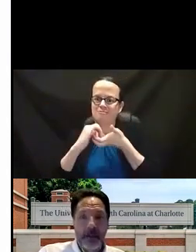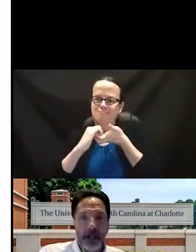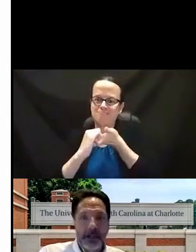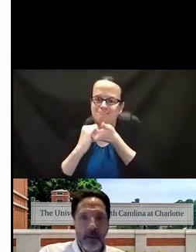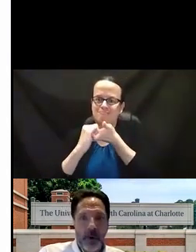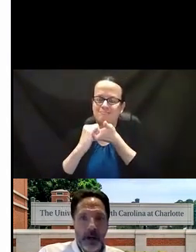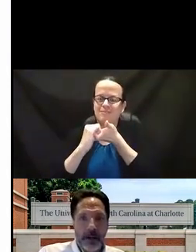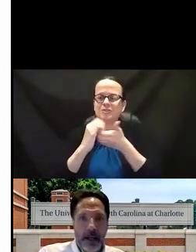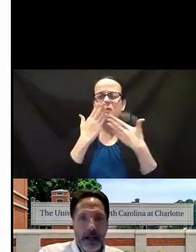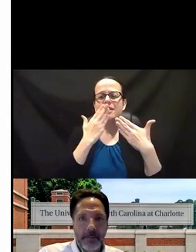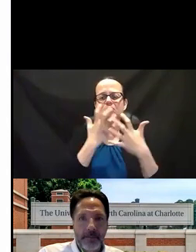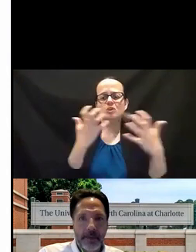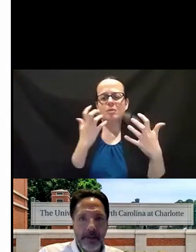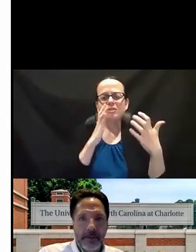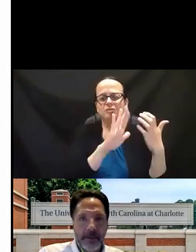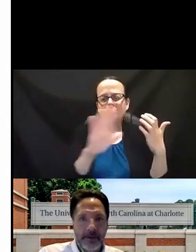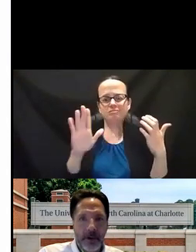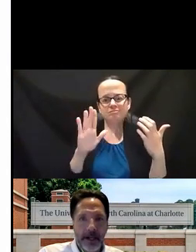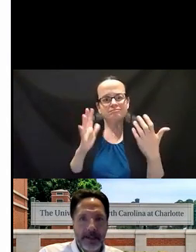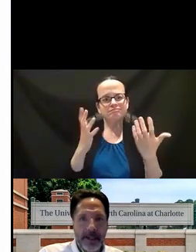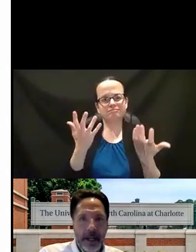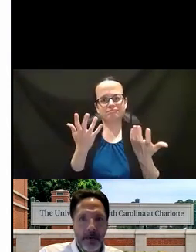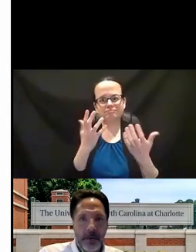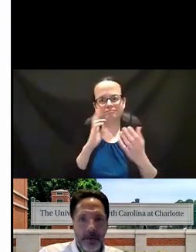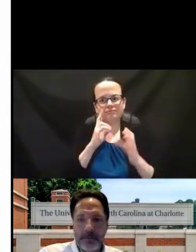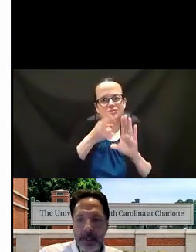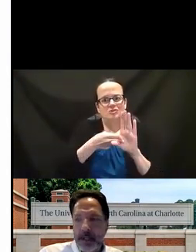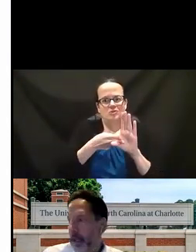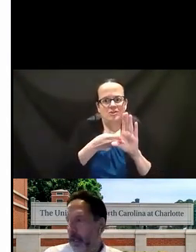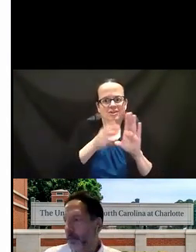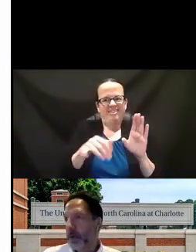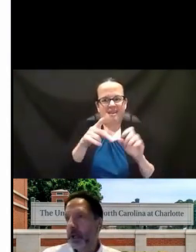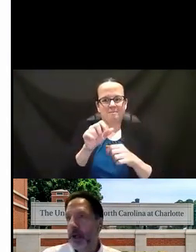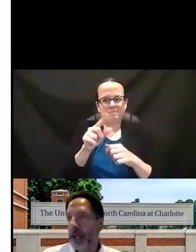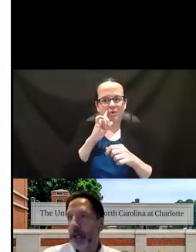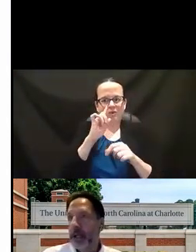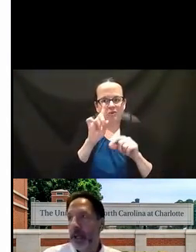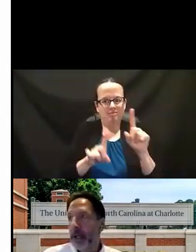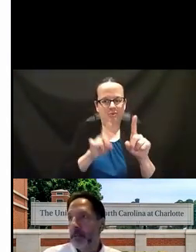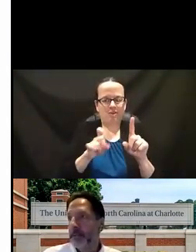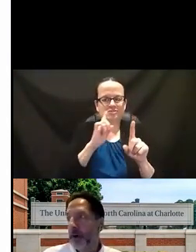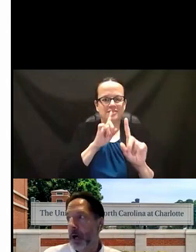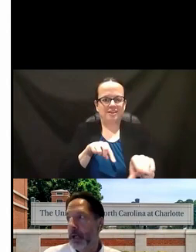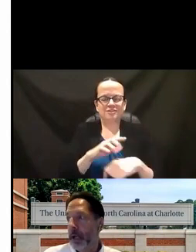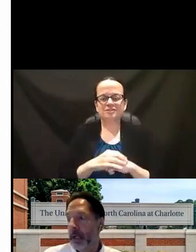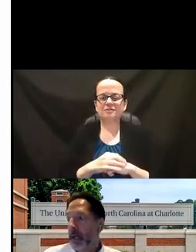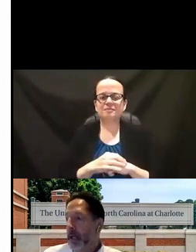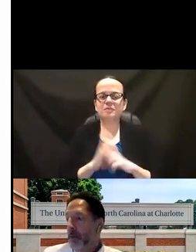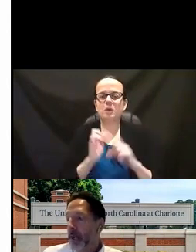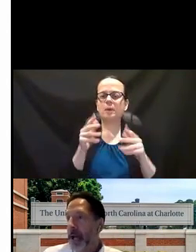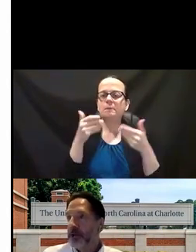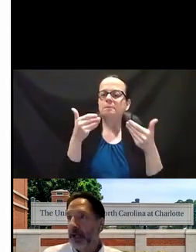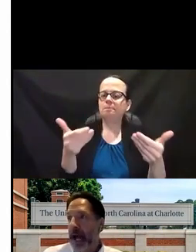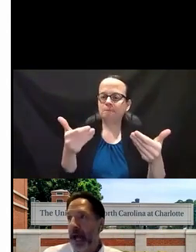so much for joining us in that poll. And we're going to go ahead and move on. And